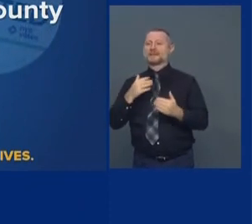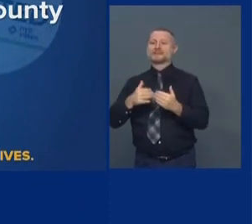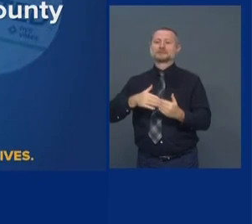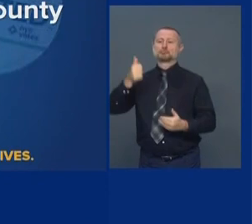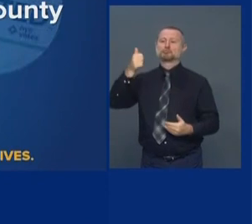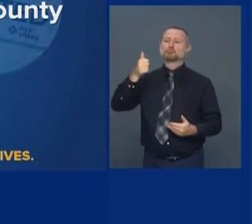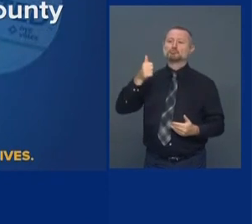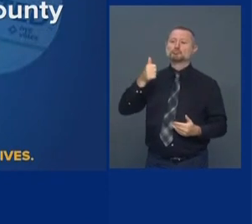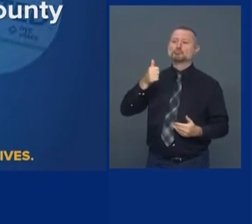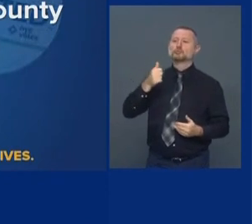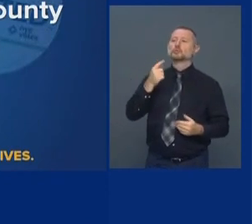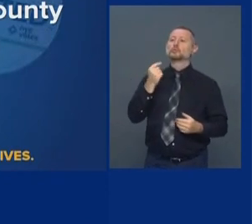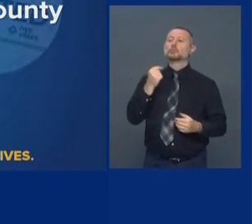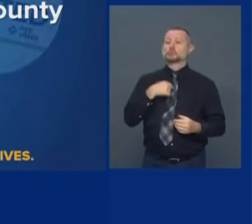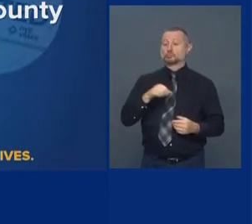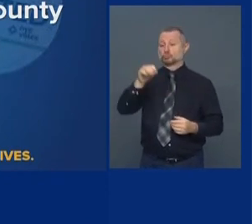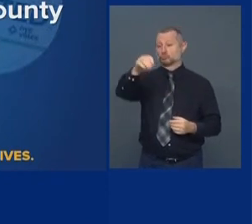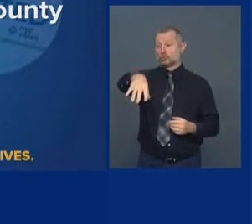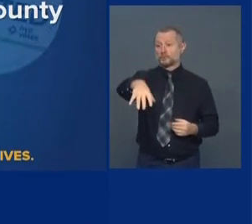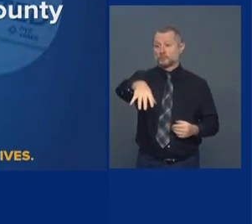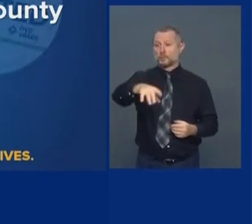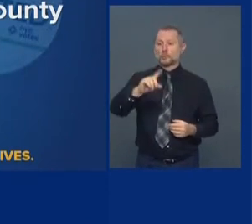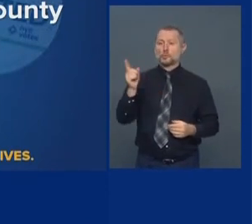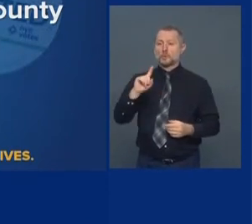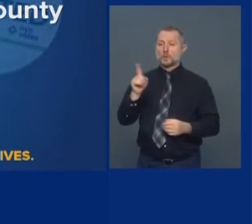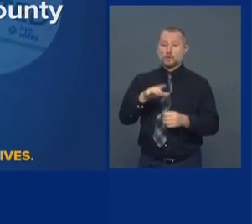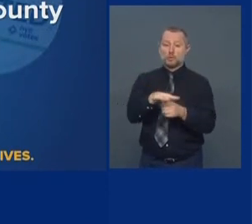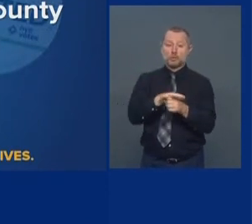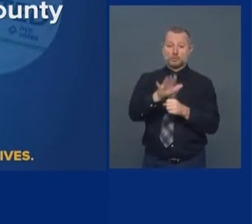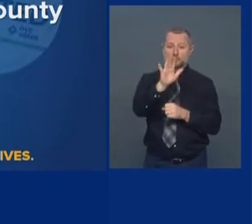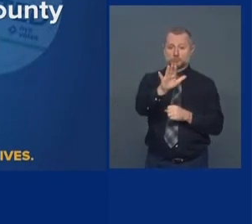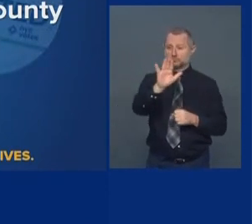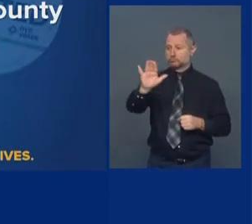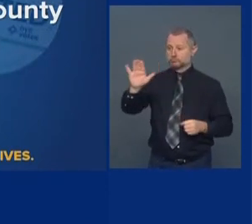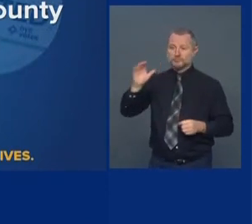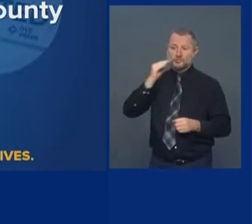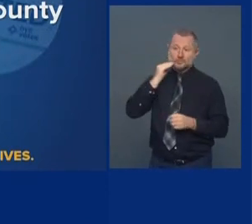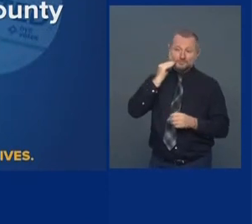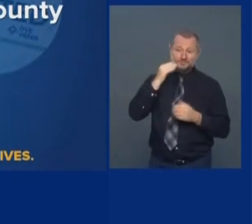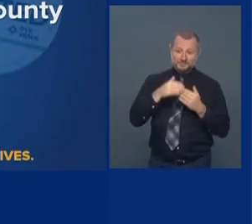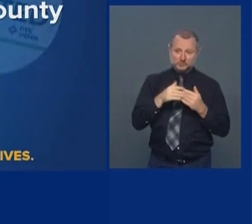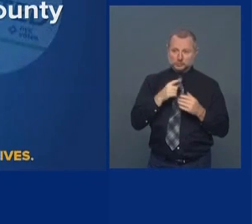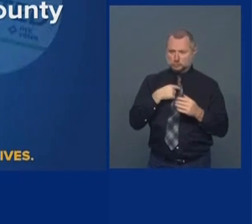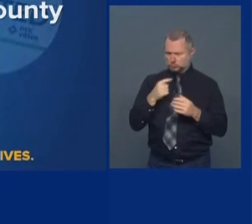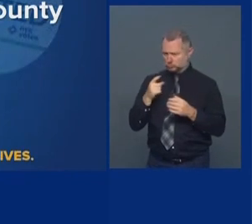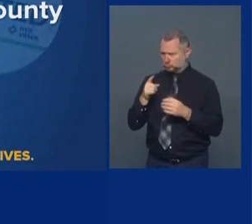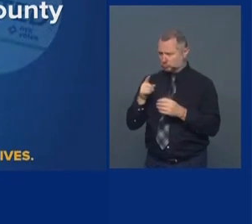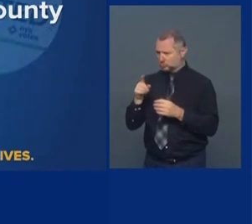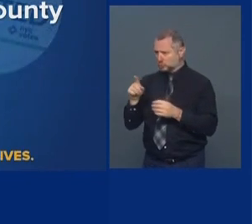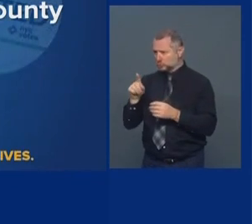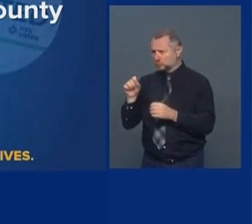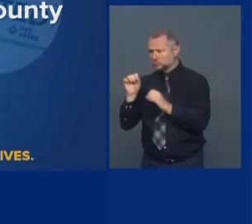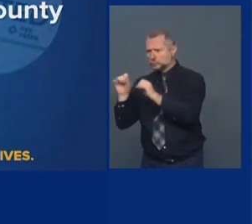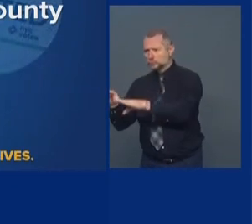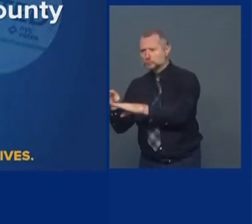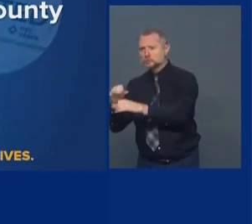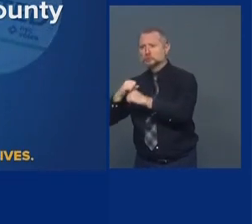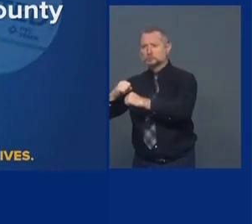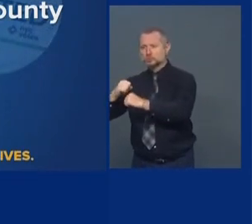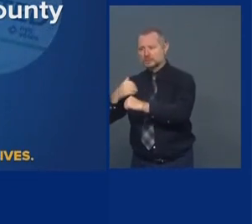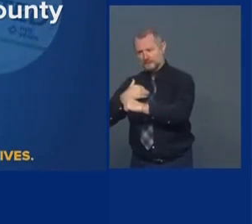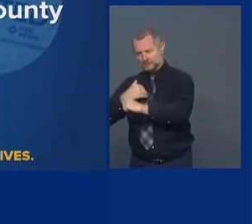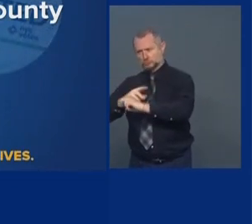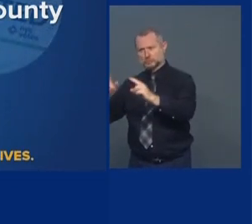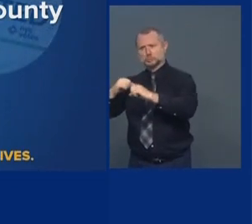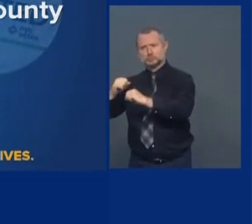it off at a location where it's secure. Some will actually have a box. Some